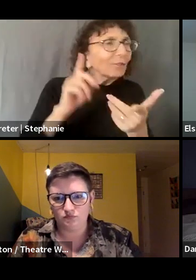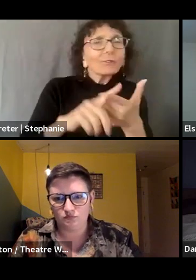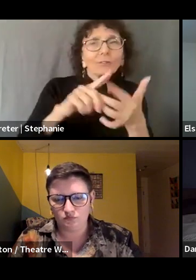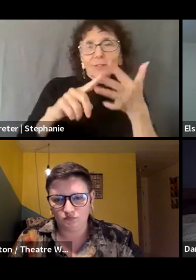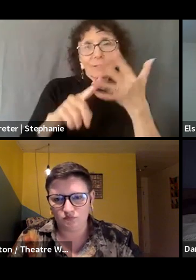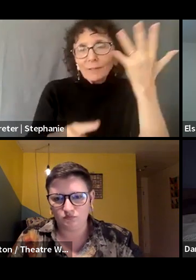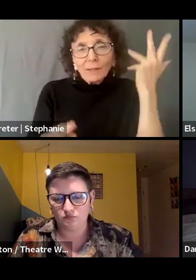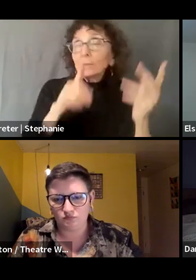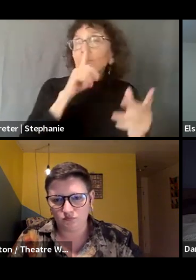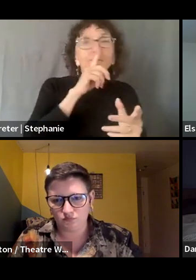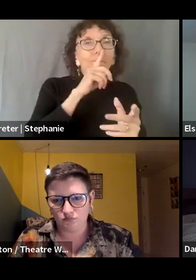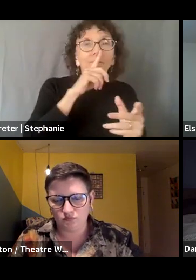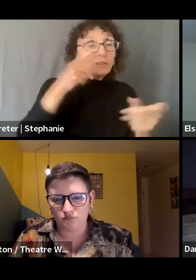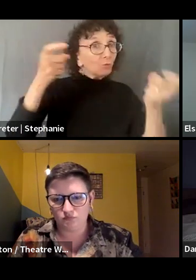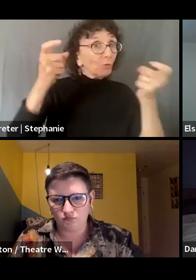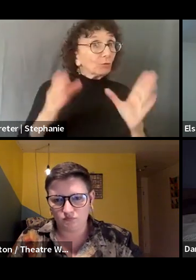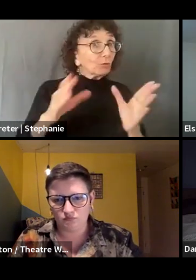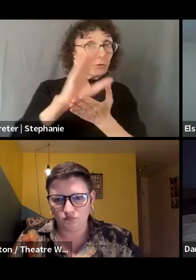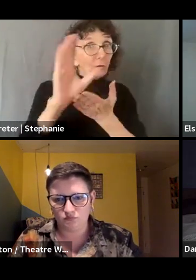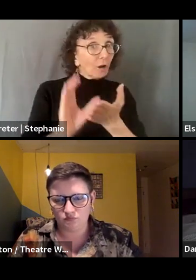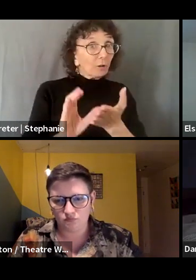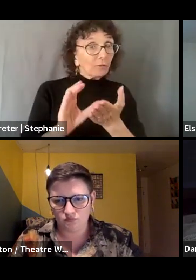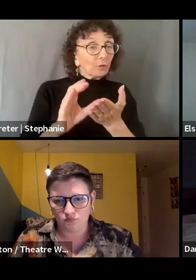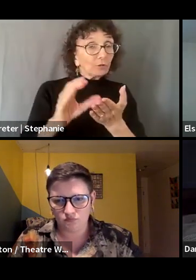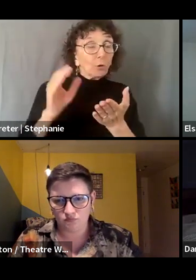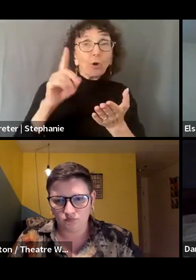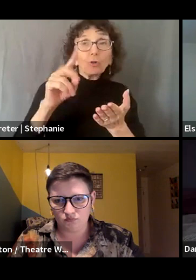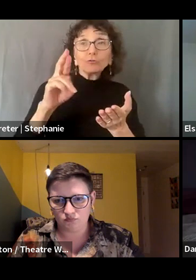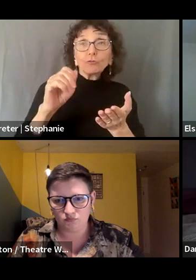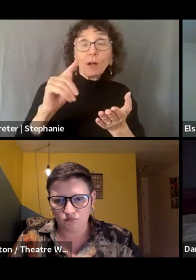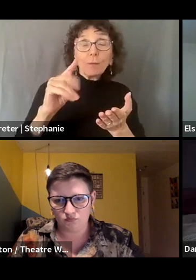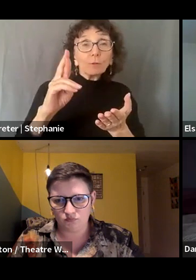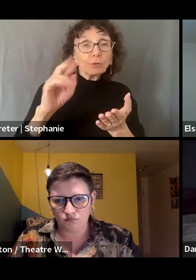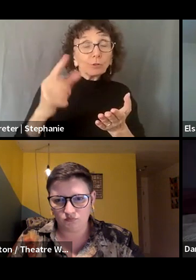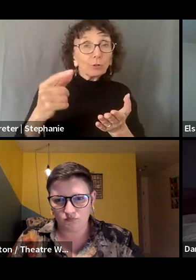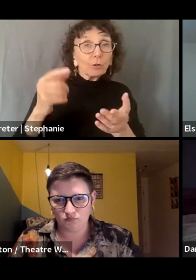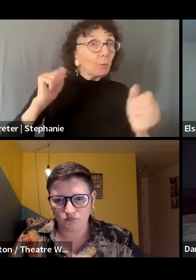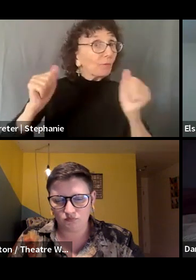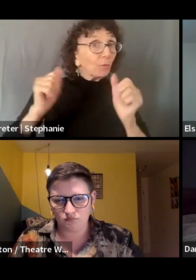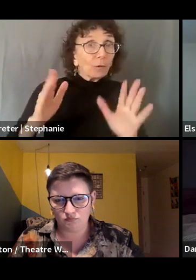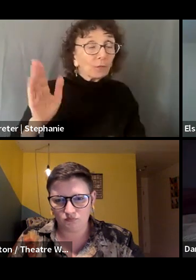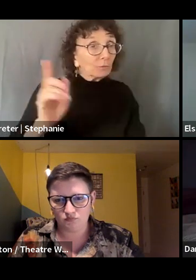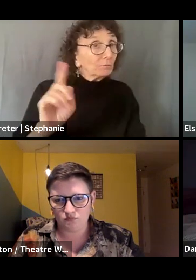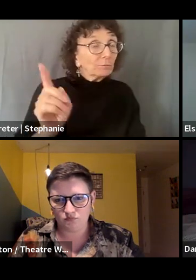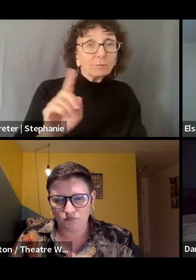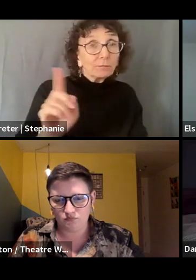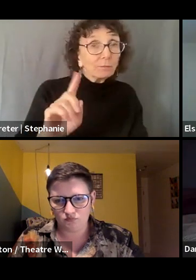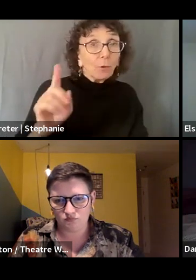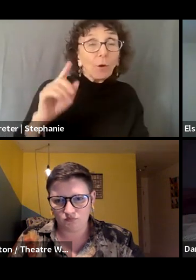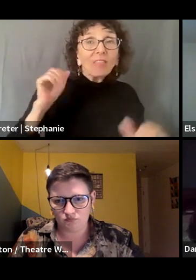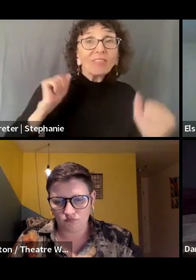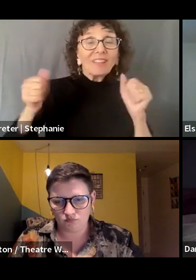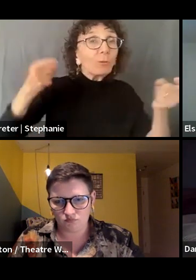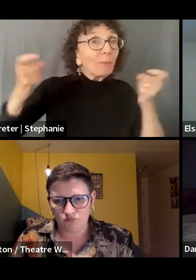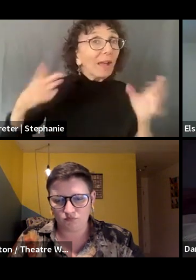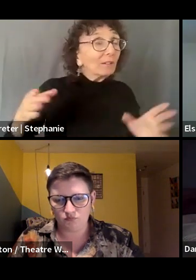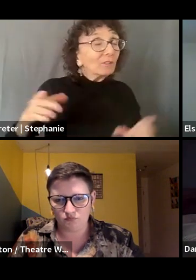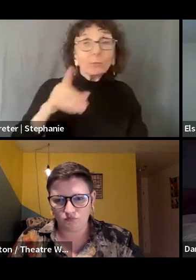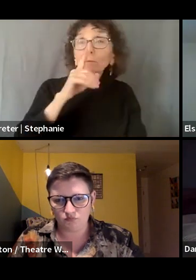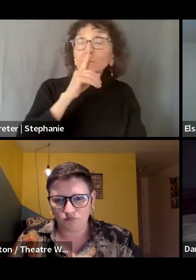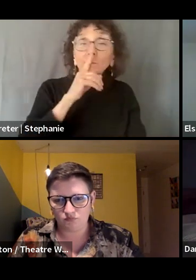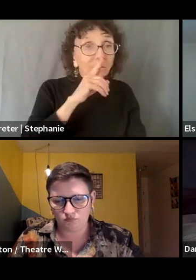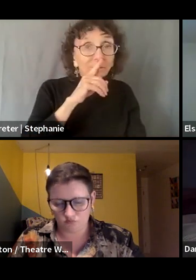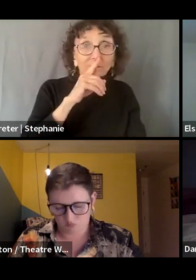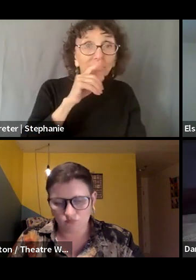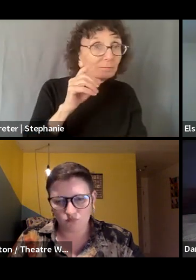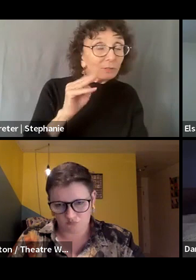not talking about directors, choreographers, dramaturgs, performers, or, um, or theater management, uh, administration,